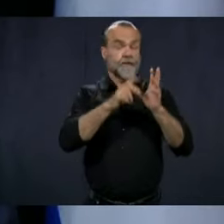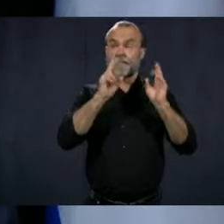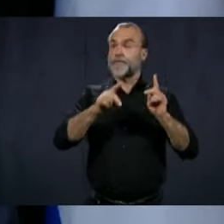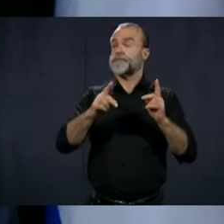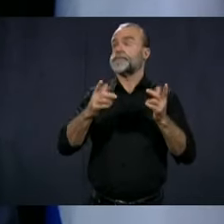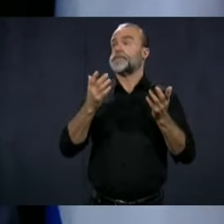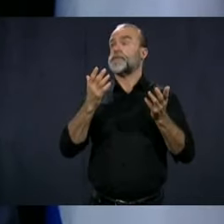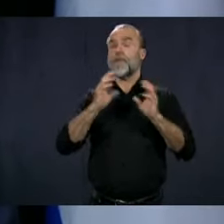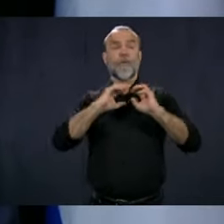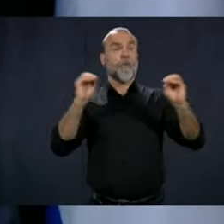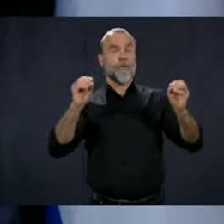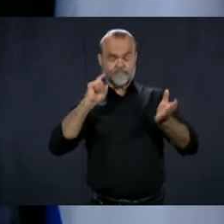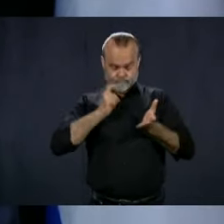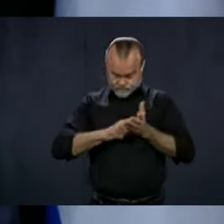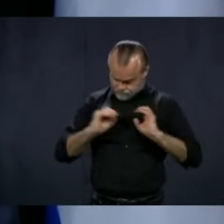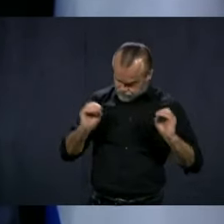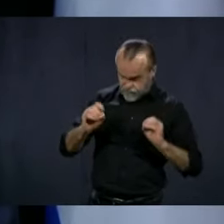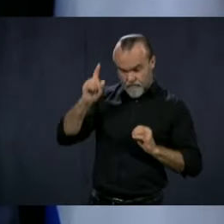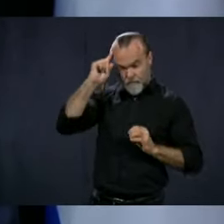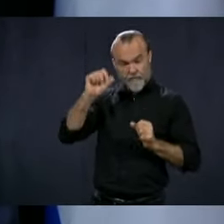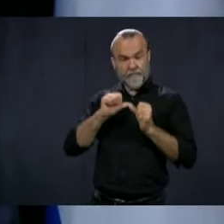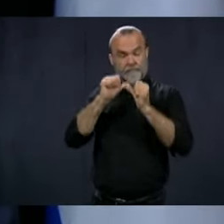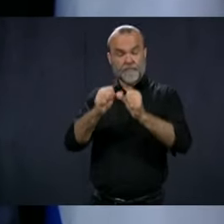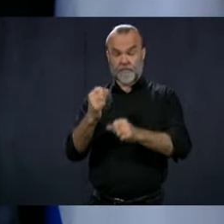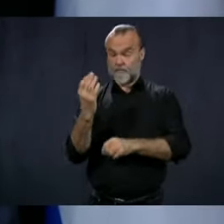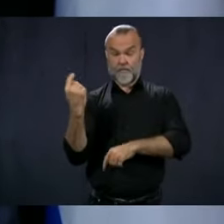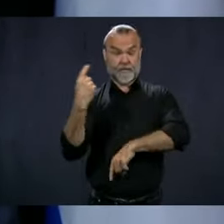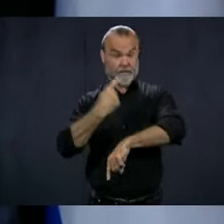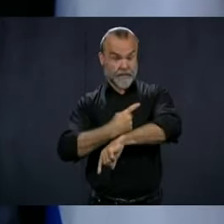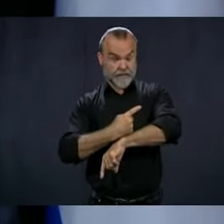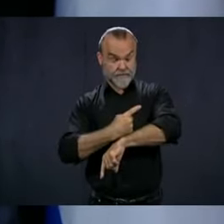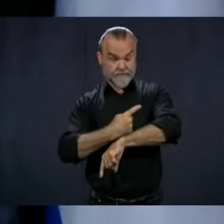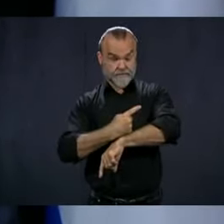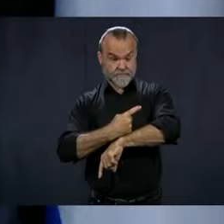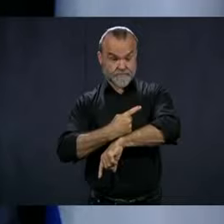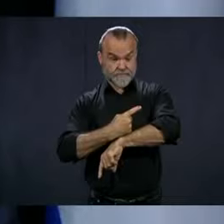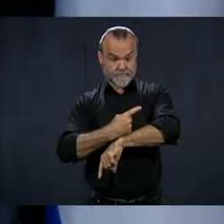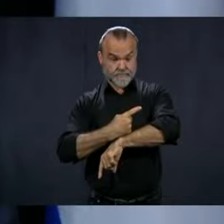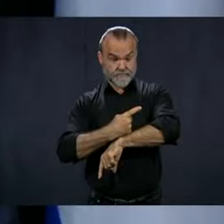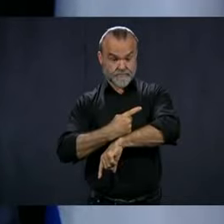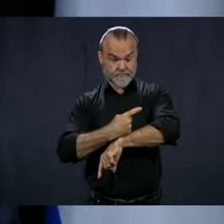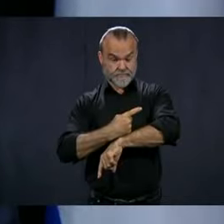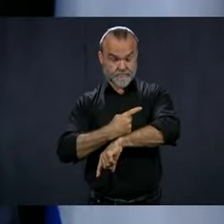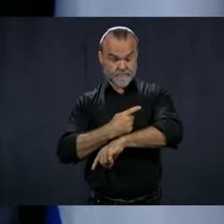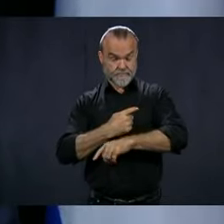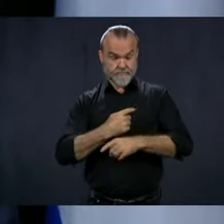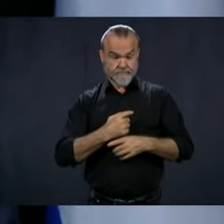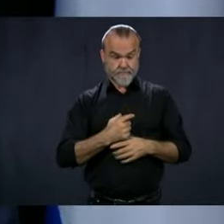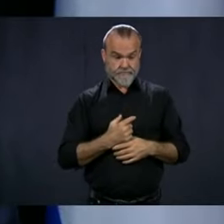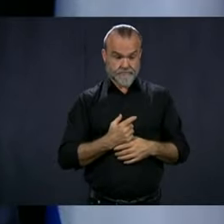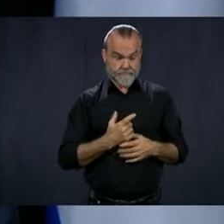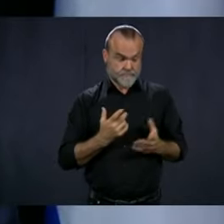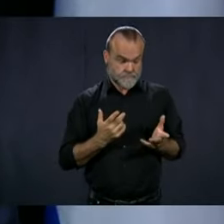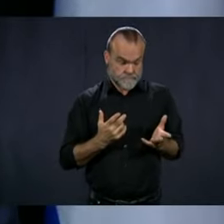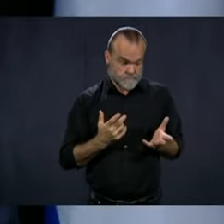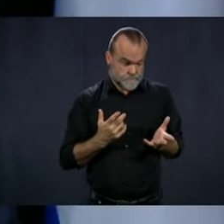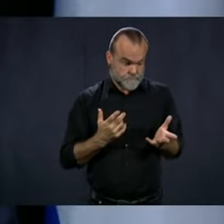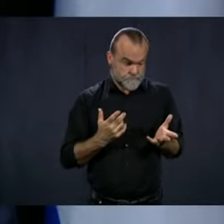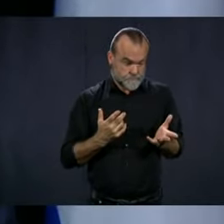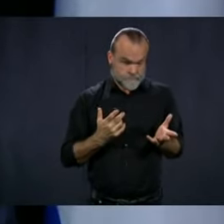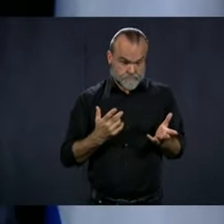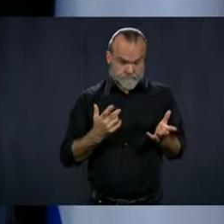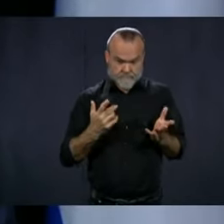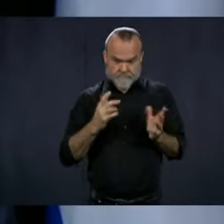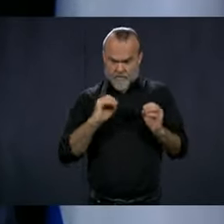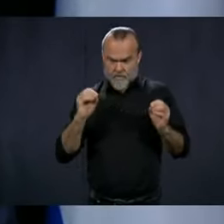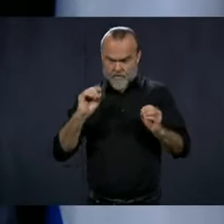for 14 days and they have been with no symptoms for more than 48 hours and